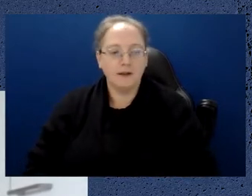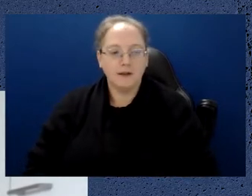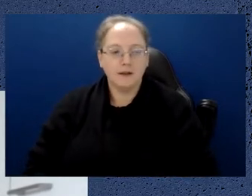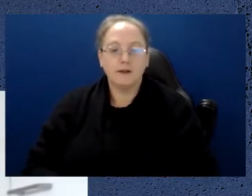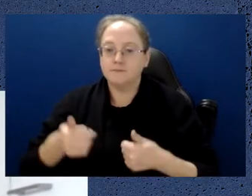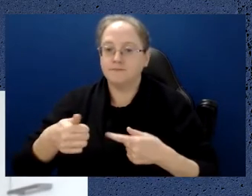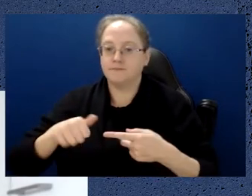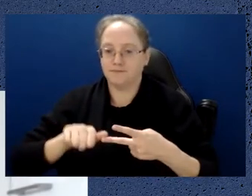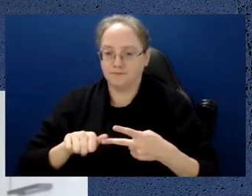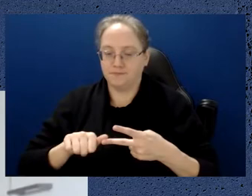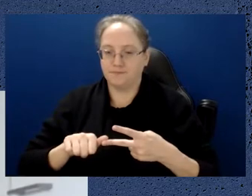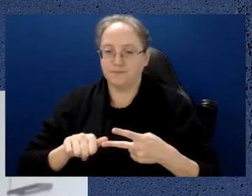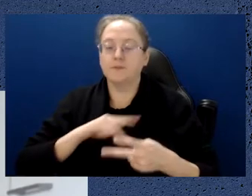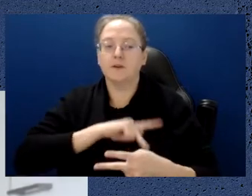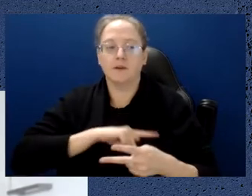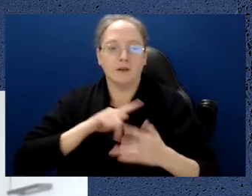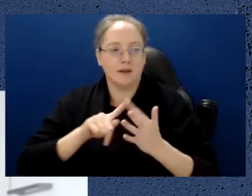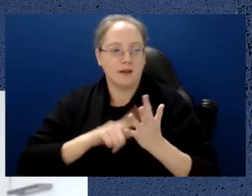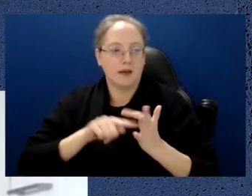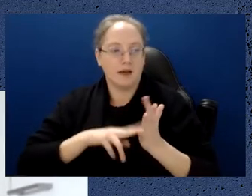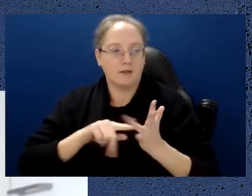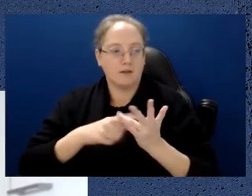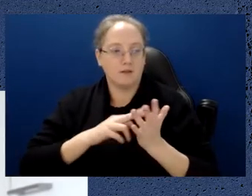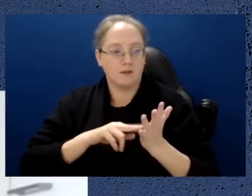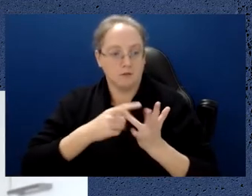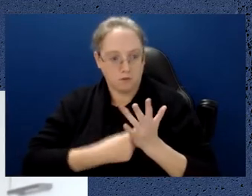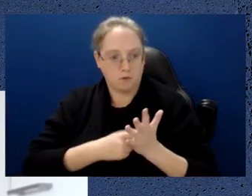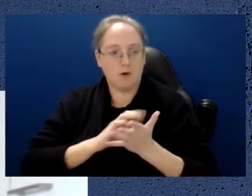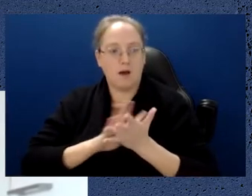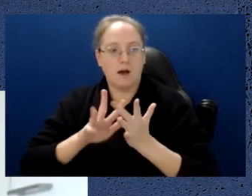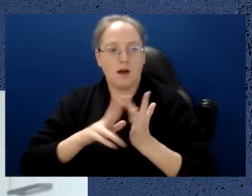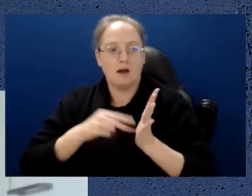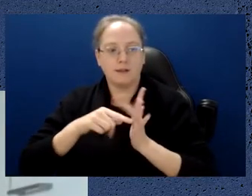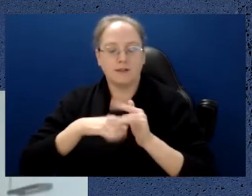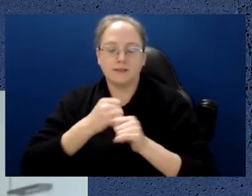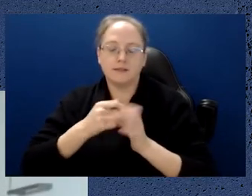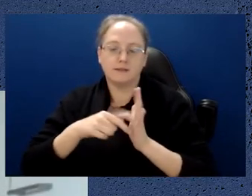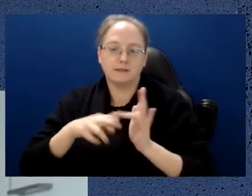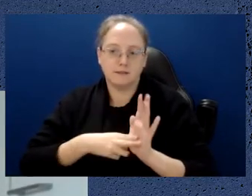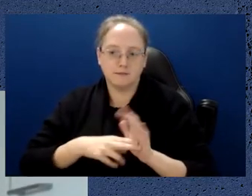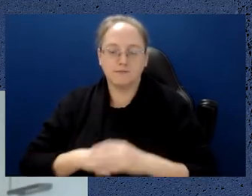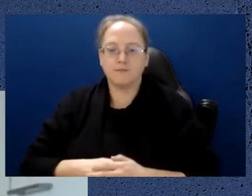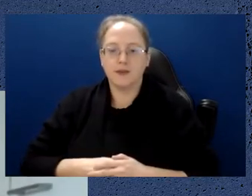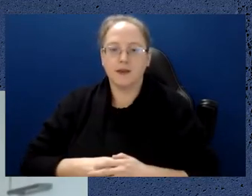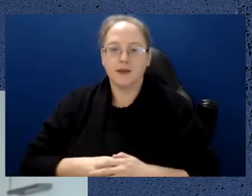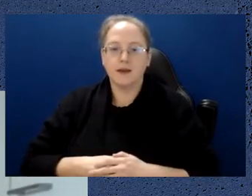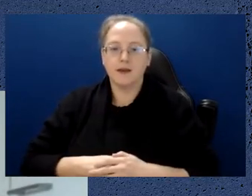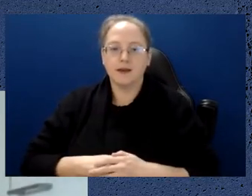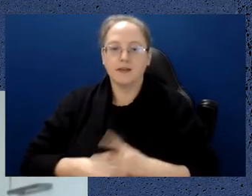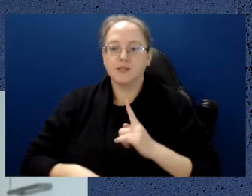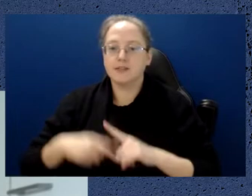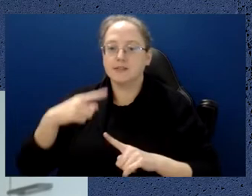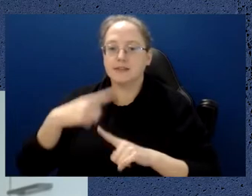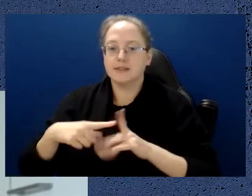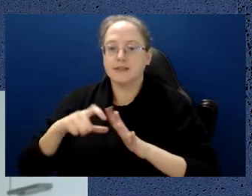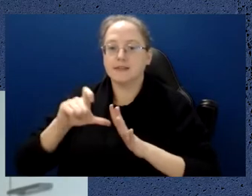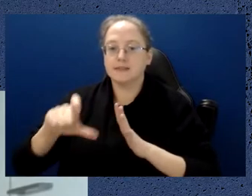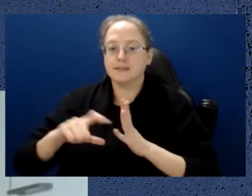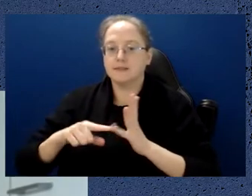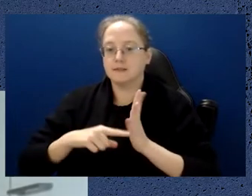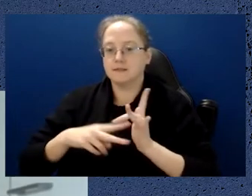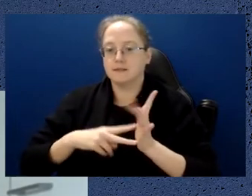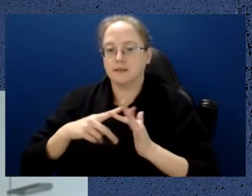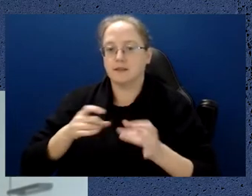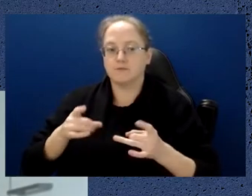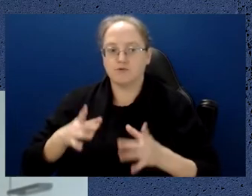Our second speaker is Professor Eleanor Huntington. Eleanor is the Executive Director of Digital